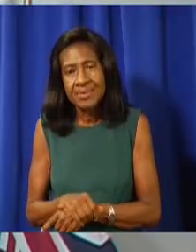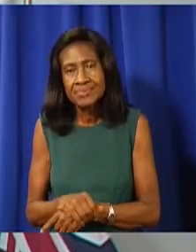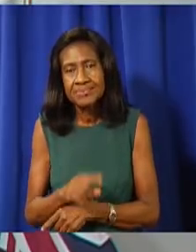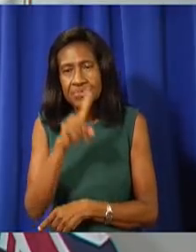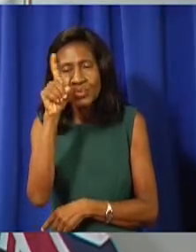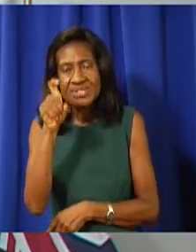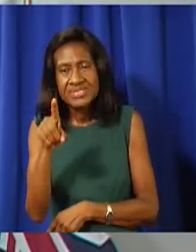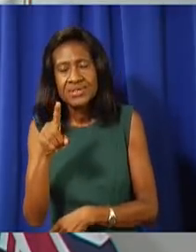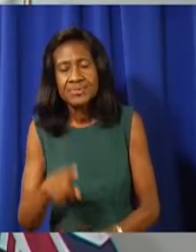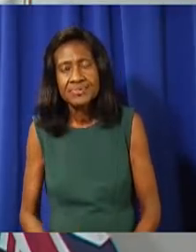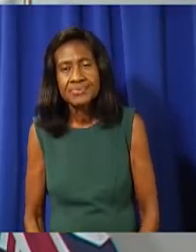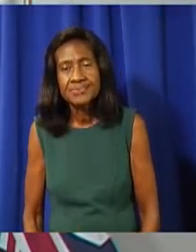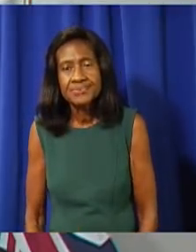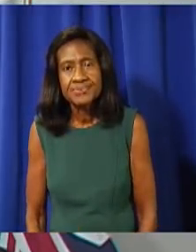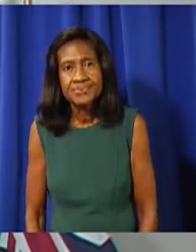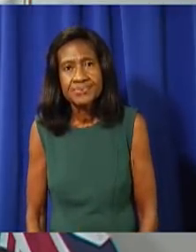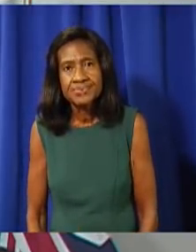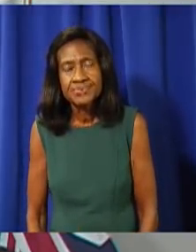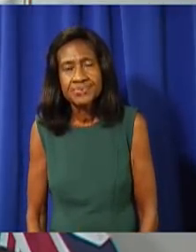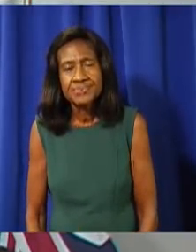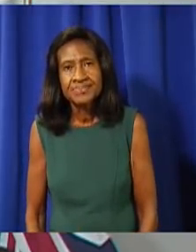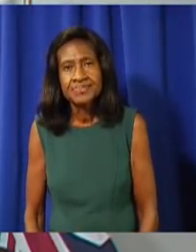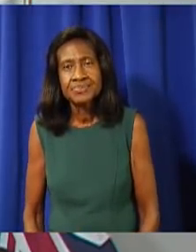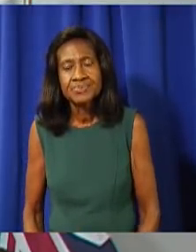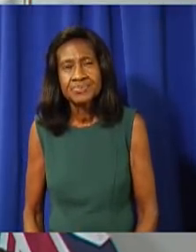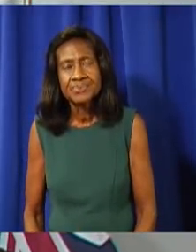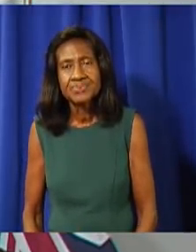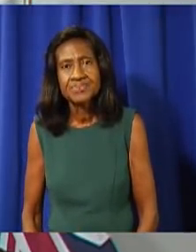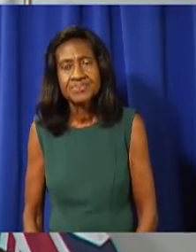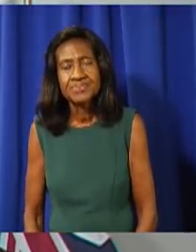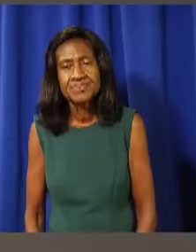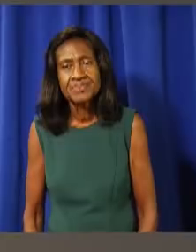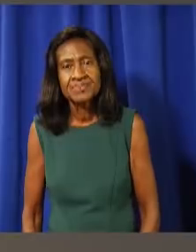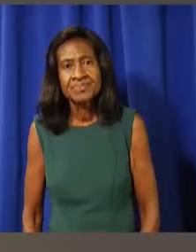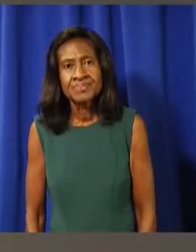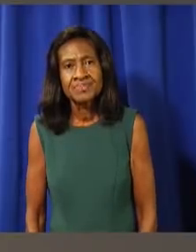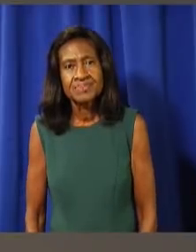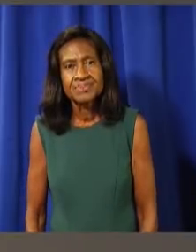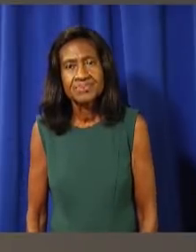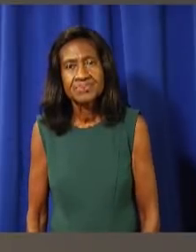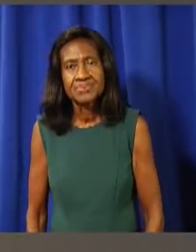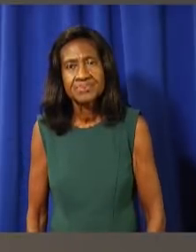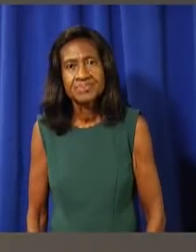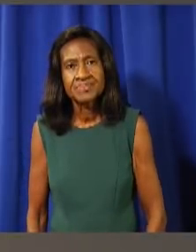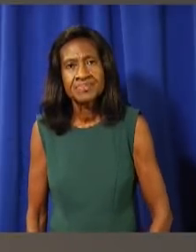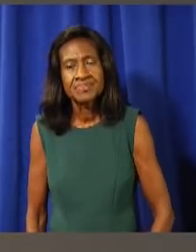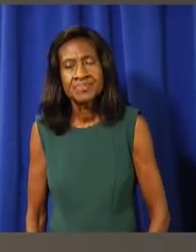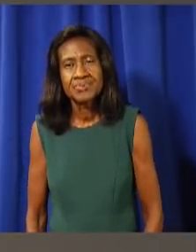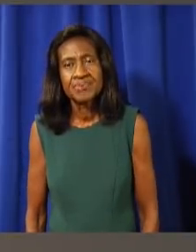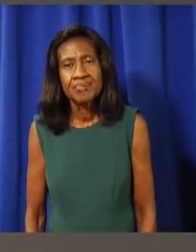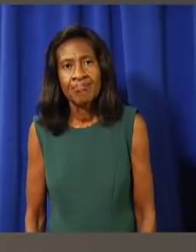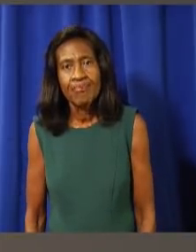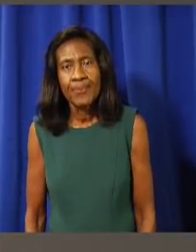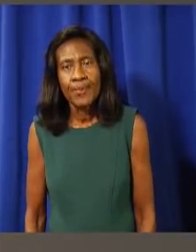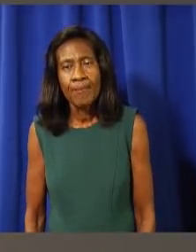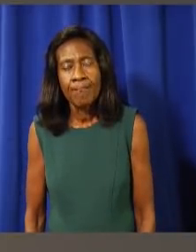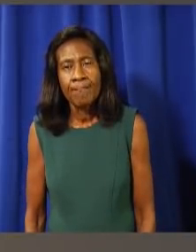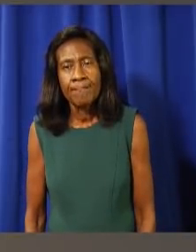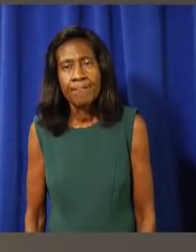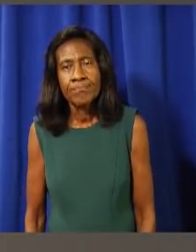Thank you, everybody. Forgive me, my notes are scrawled sideways and backwards, so I'll try to stay organized here.